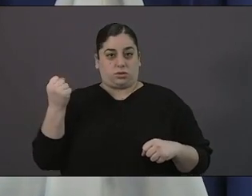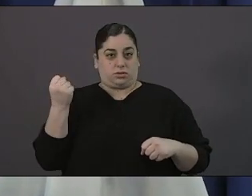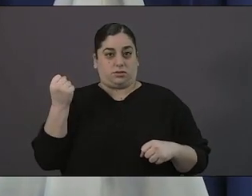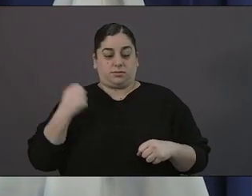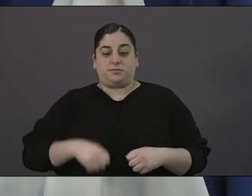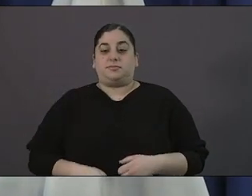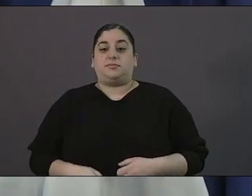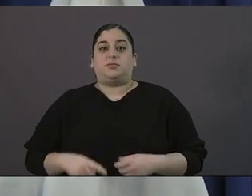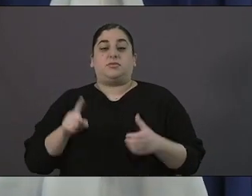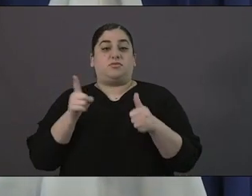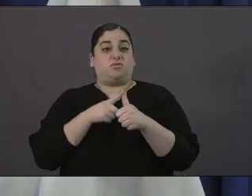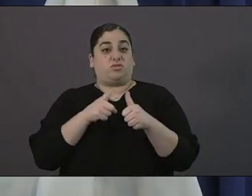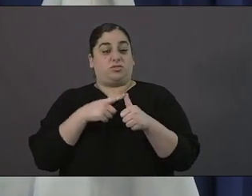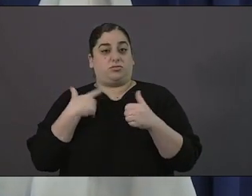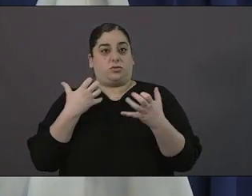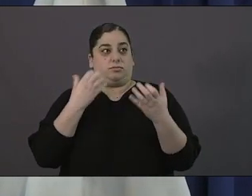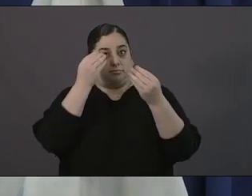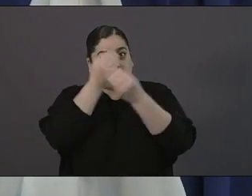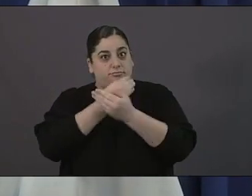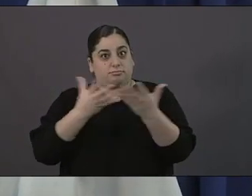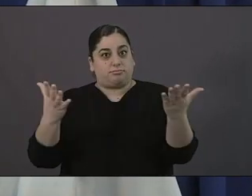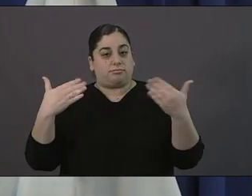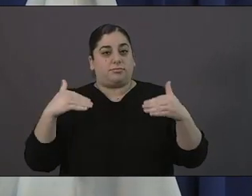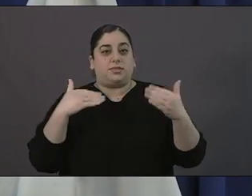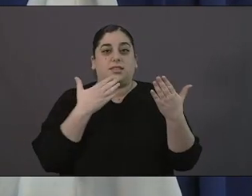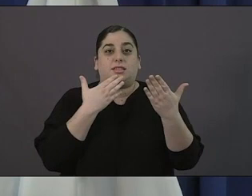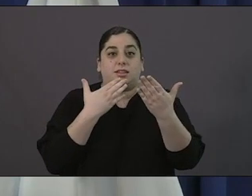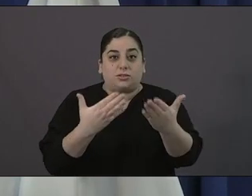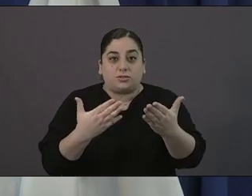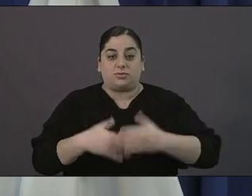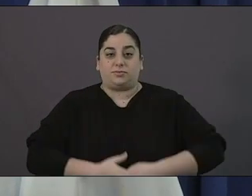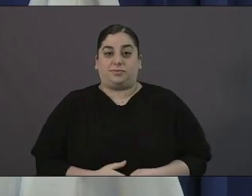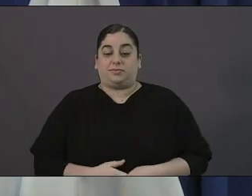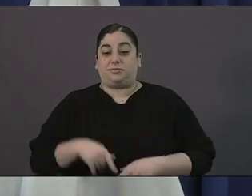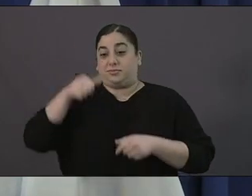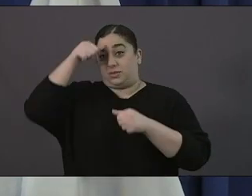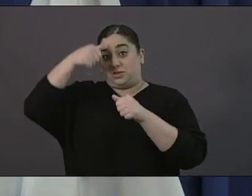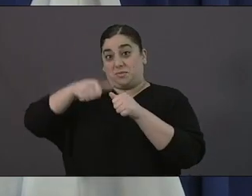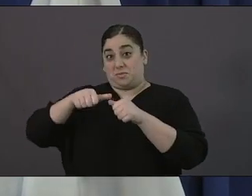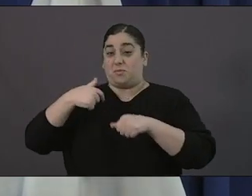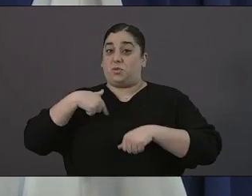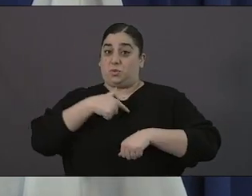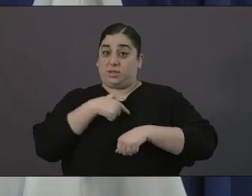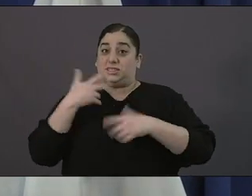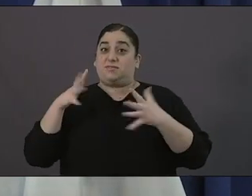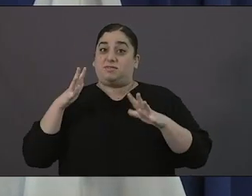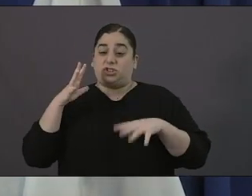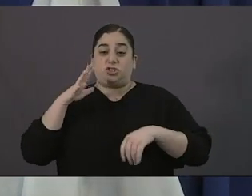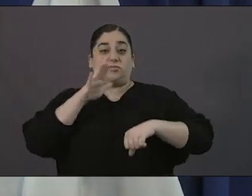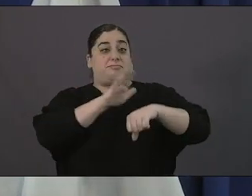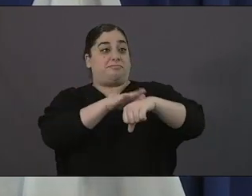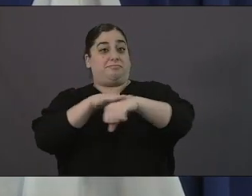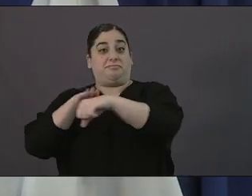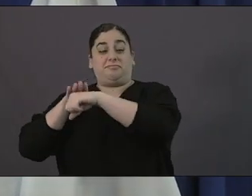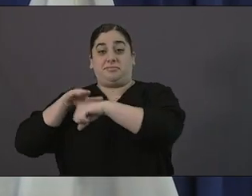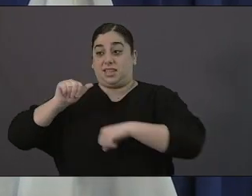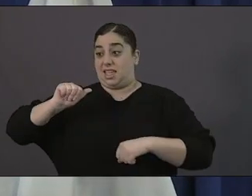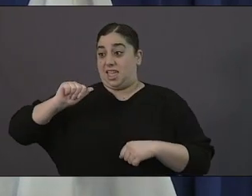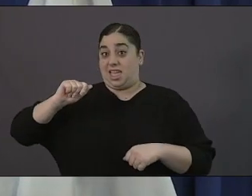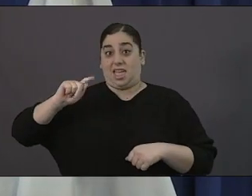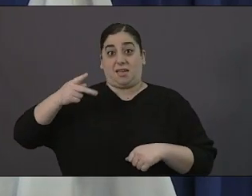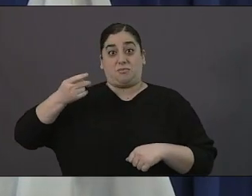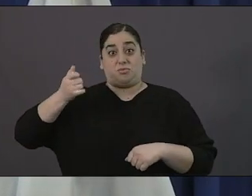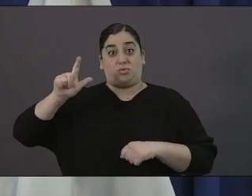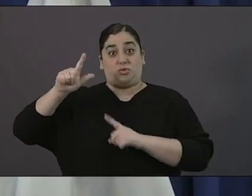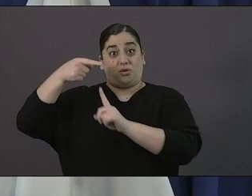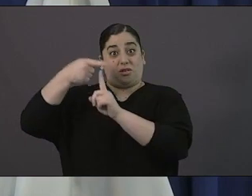we've said at the very beginning that April was going to be a very critical month we're almost halfway through the month